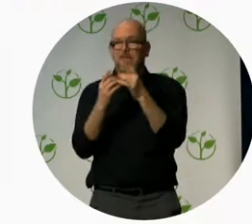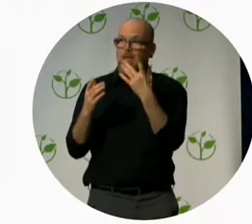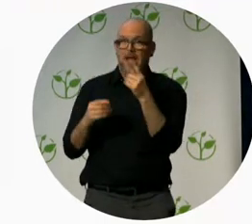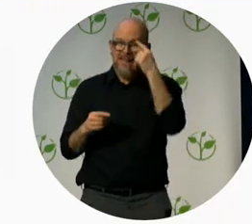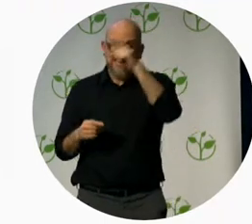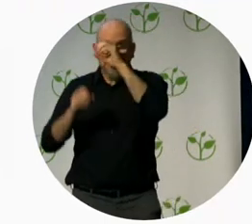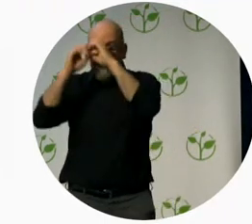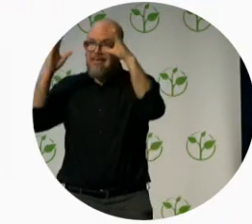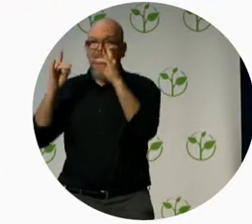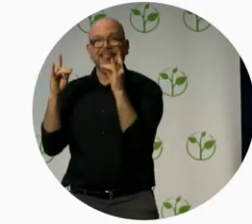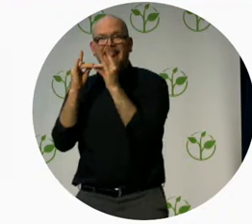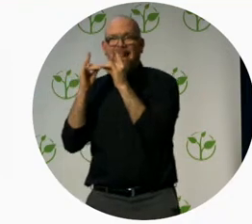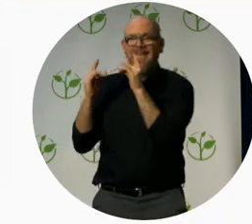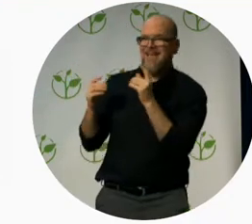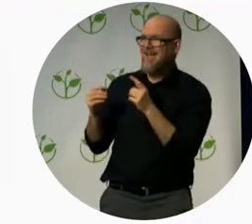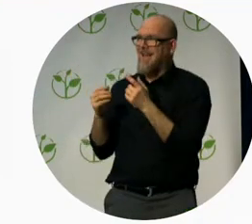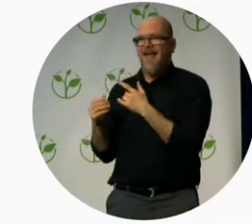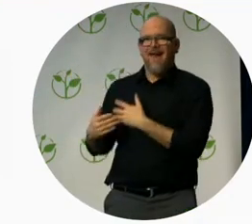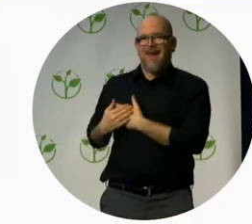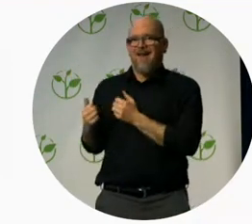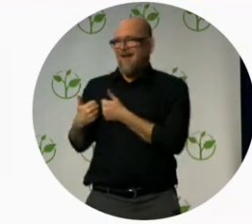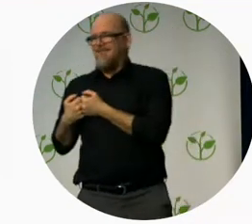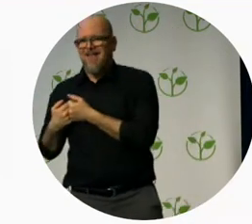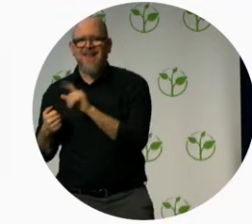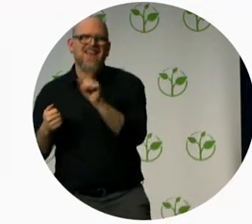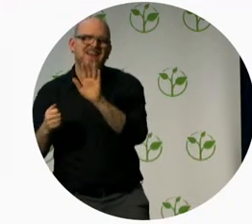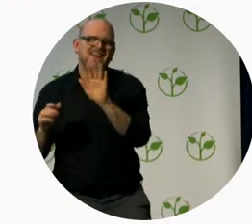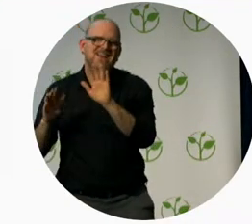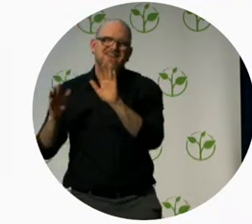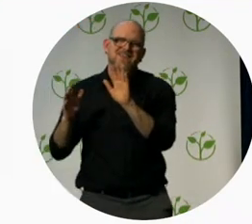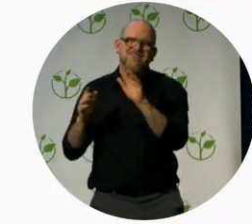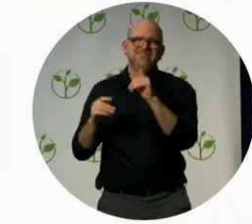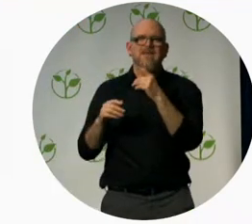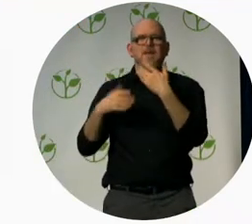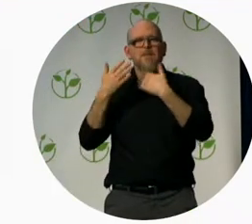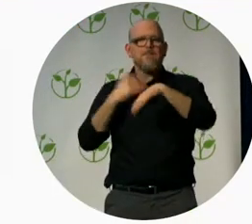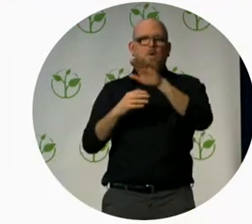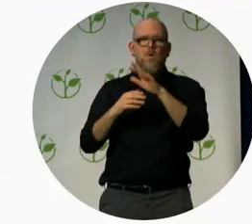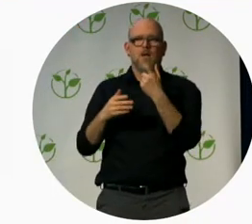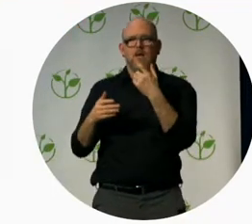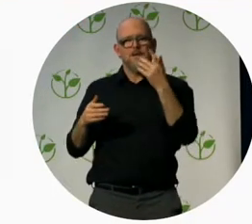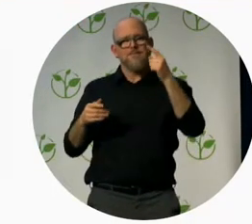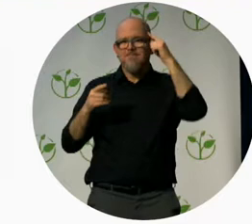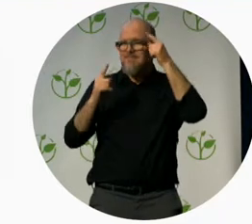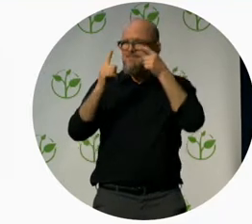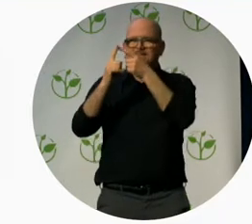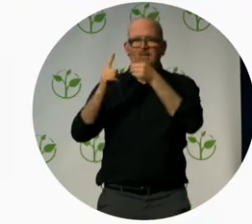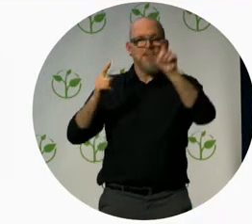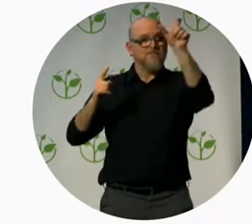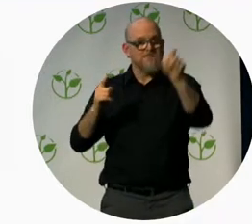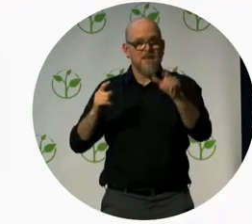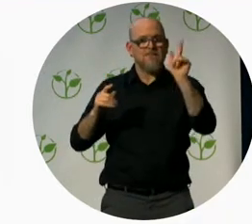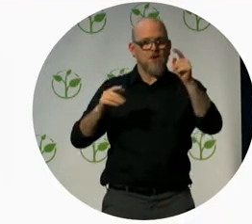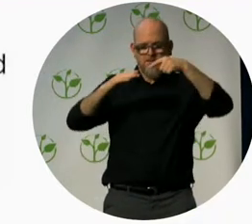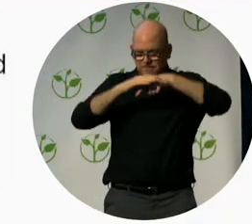personalization so now parents who come to understood.org can fill out a detailed and confidential profile